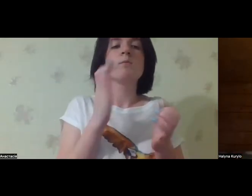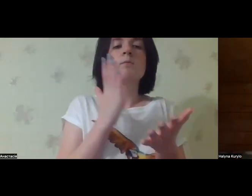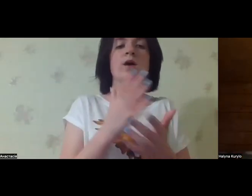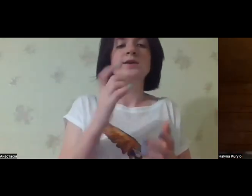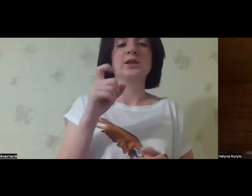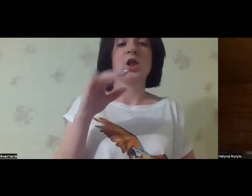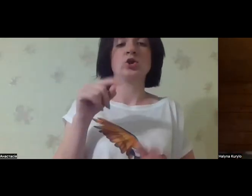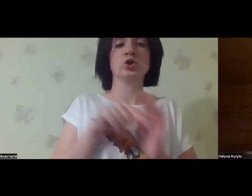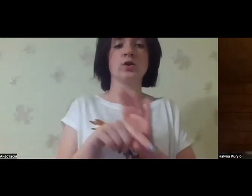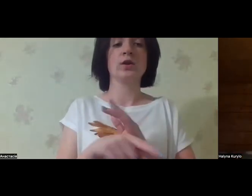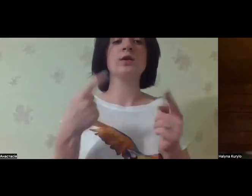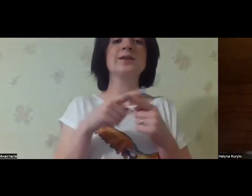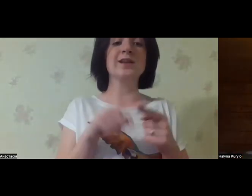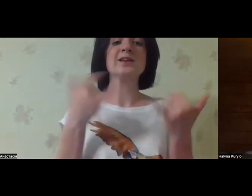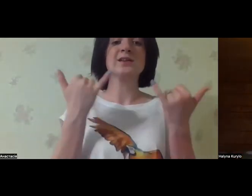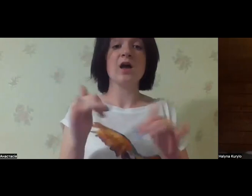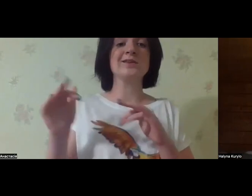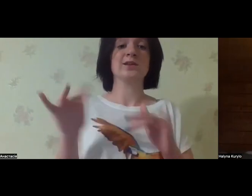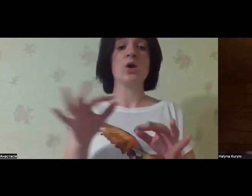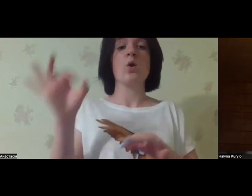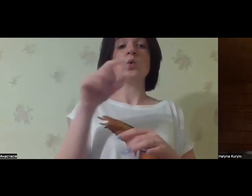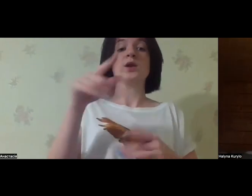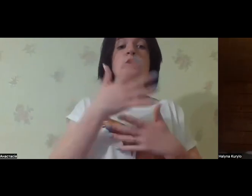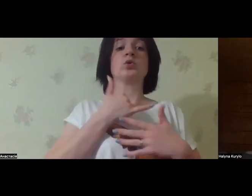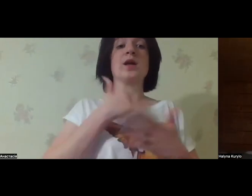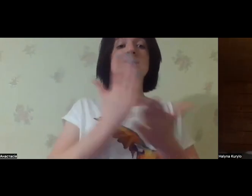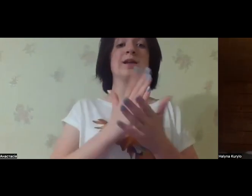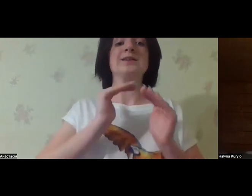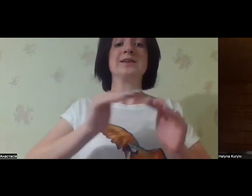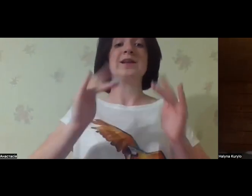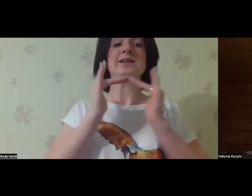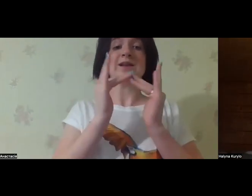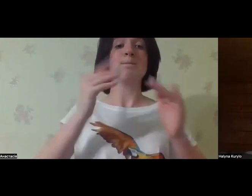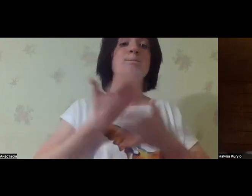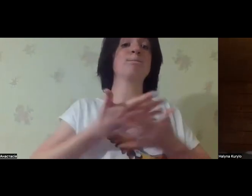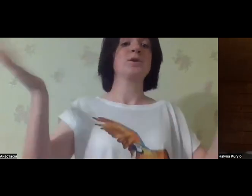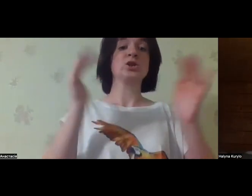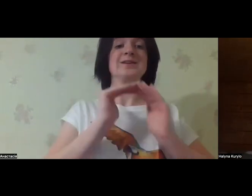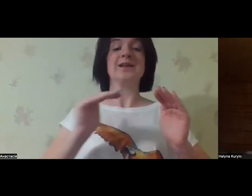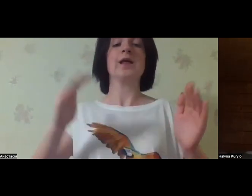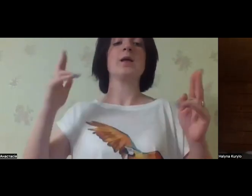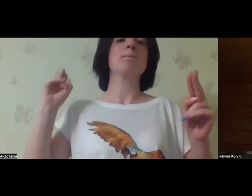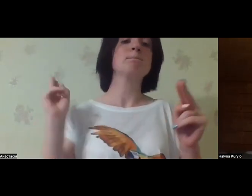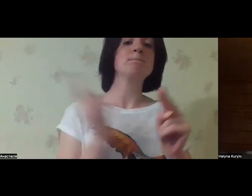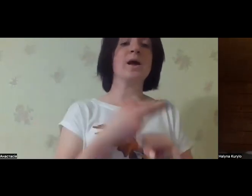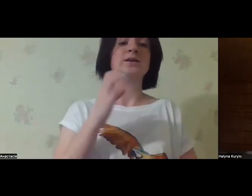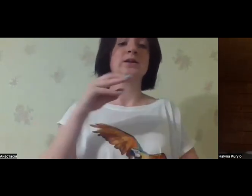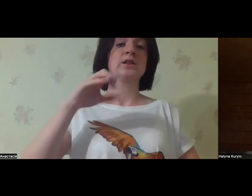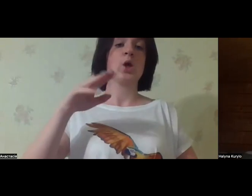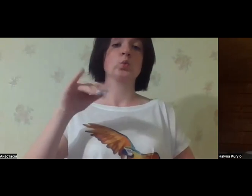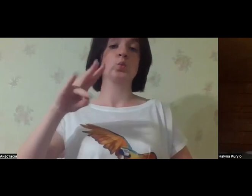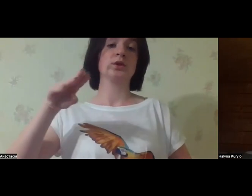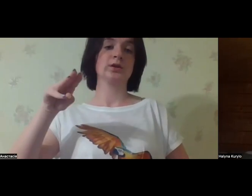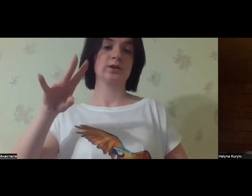their children or have rejected their children. It's not important now. Now, what is important to say that most children in the